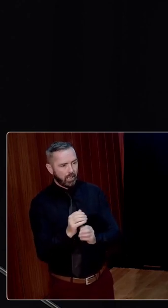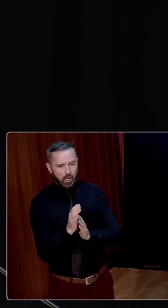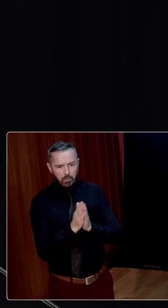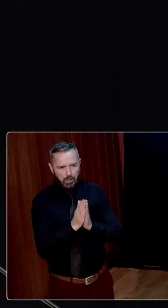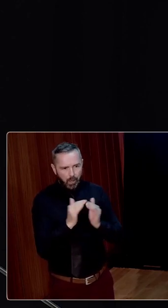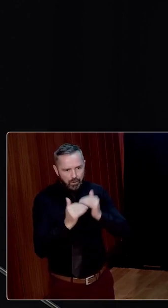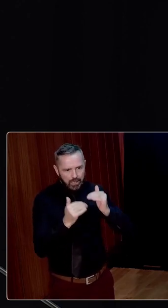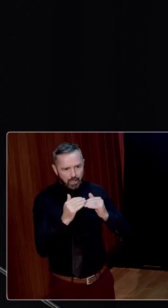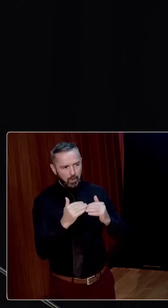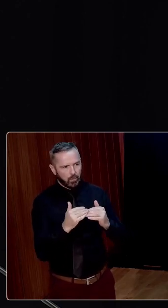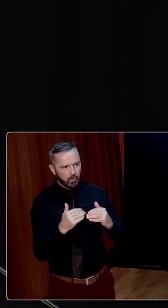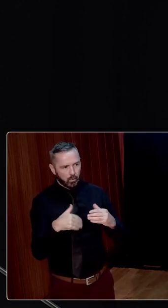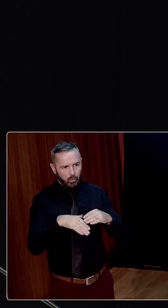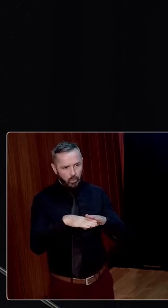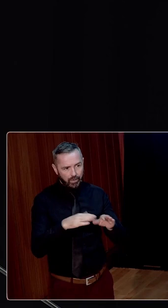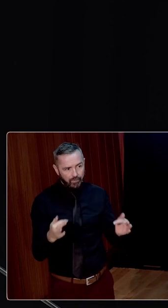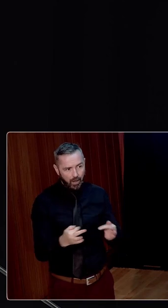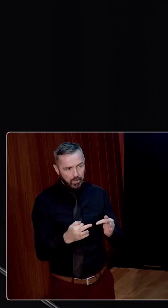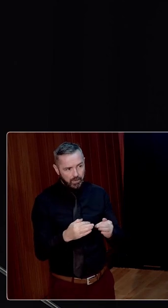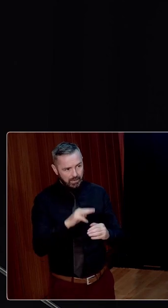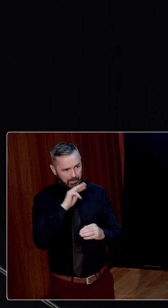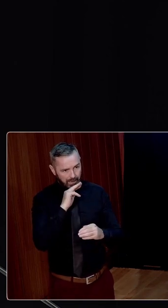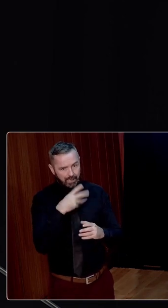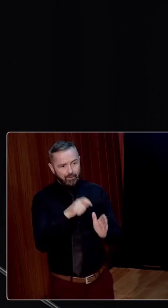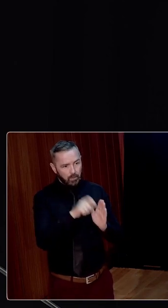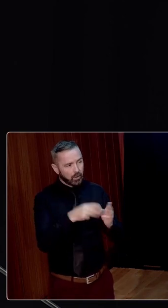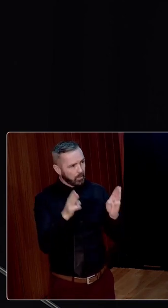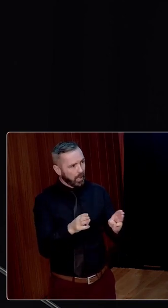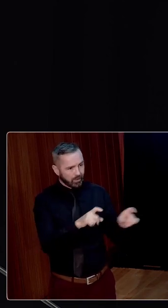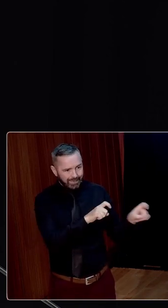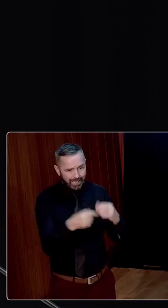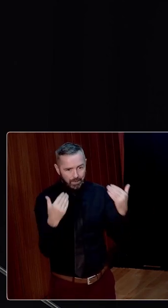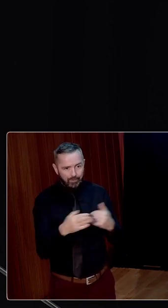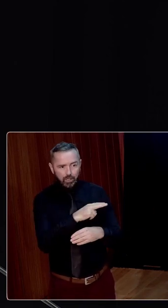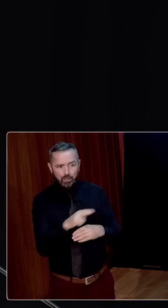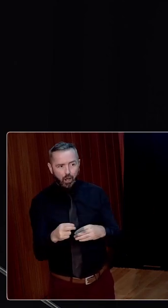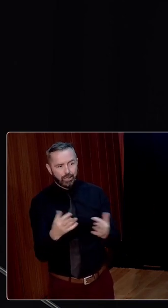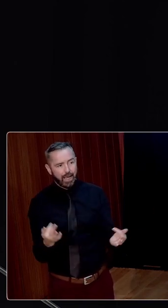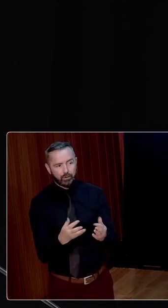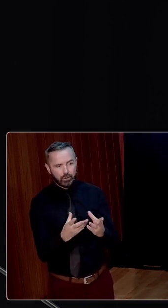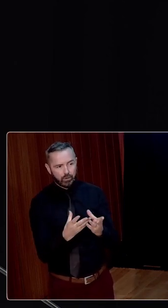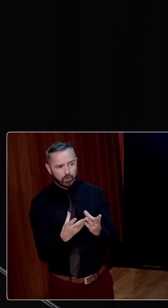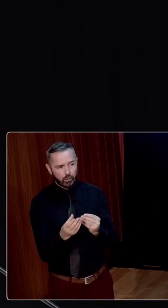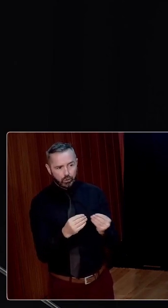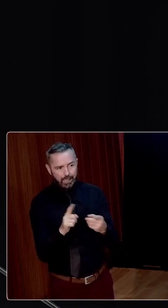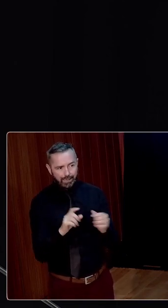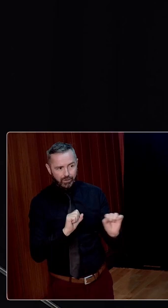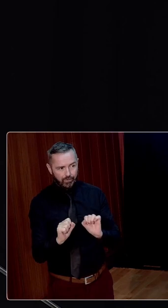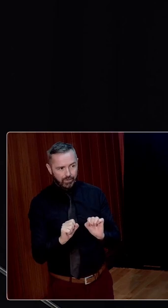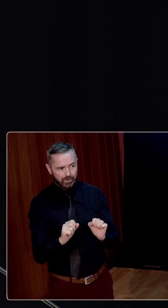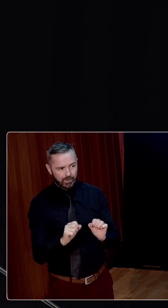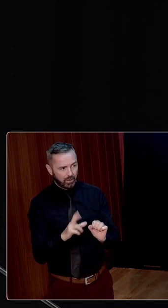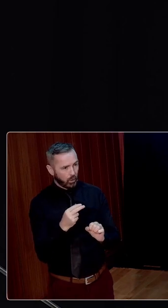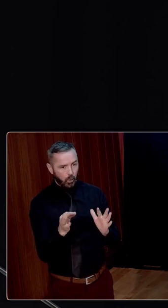will provide the purchasing power necessary to sustain demand for non-agricultural goods and services, and it was useless to